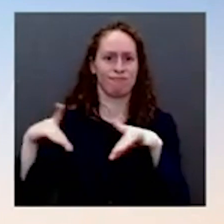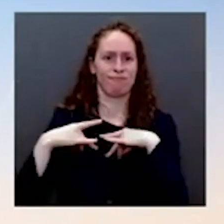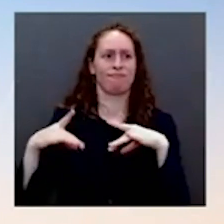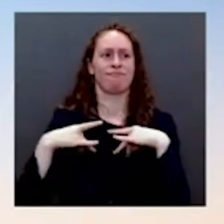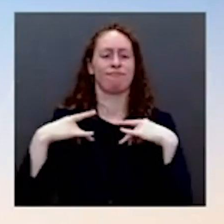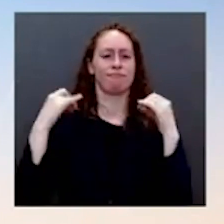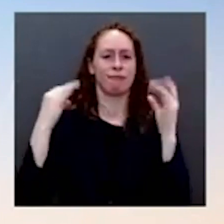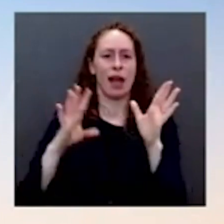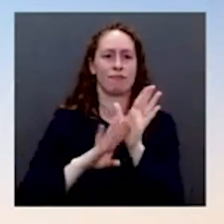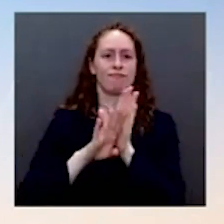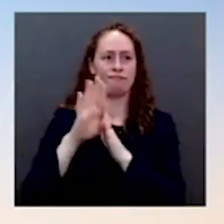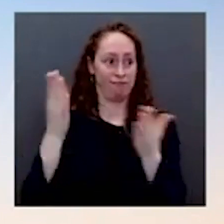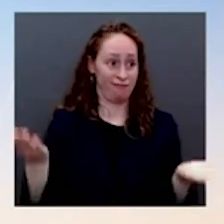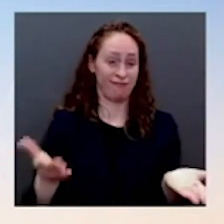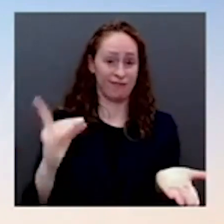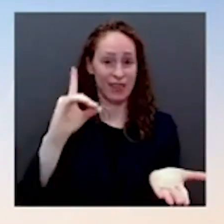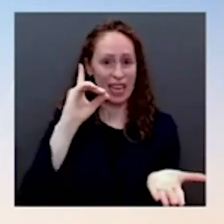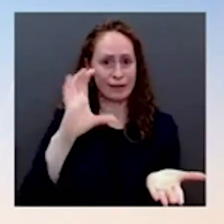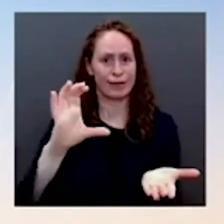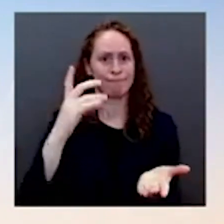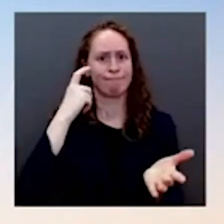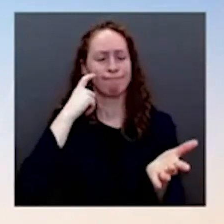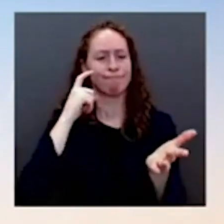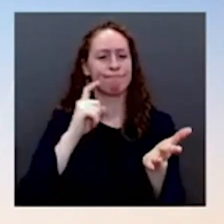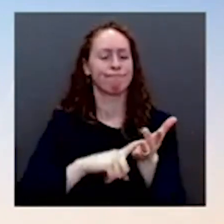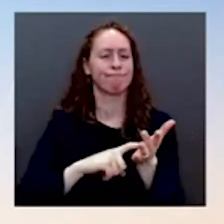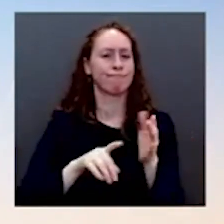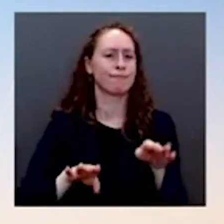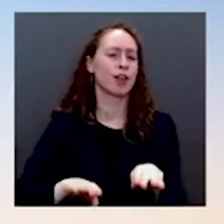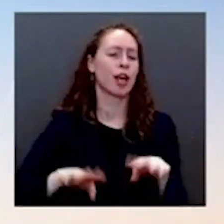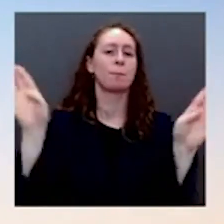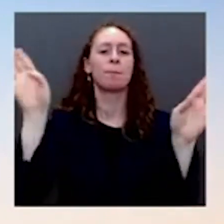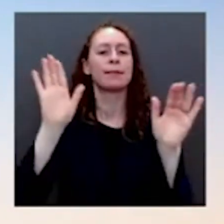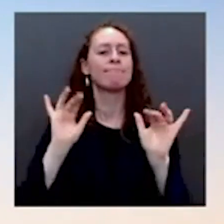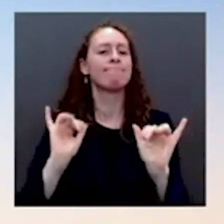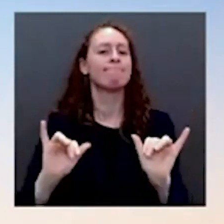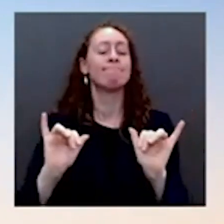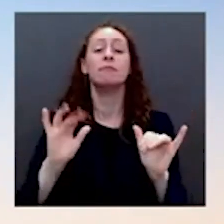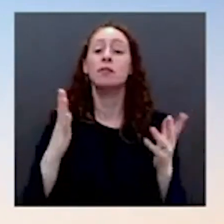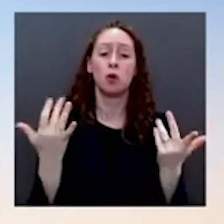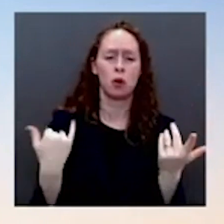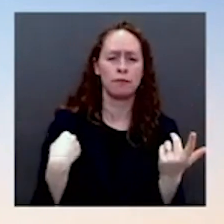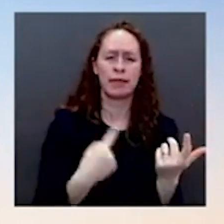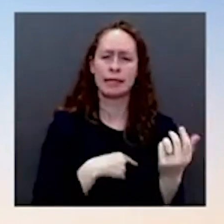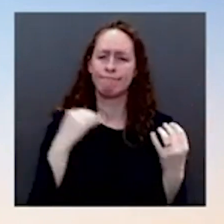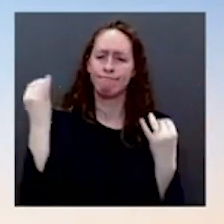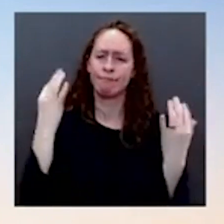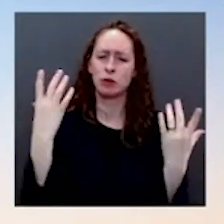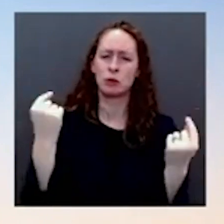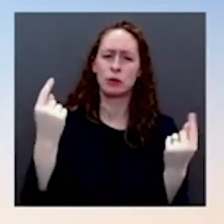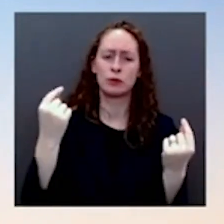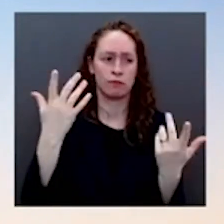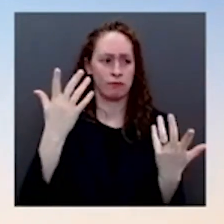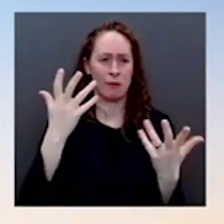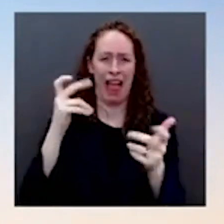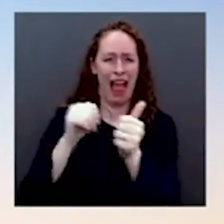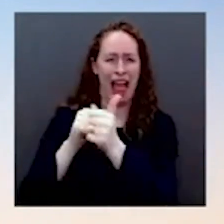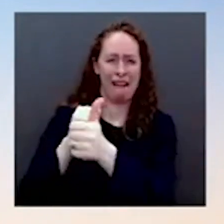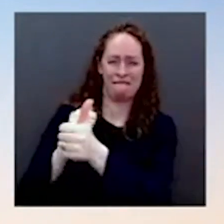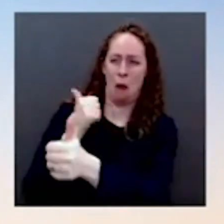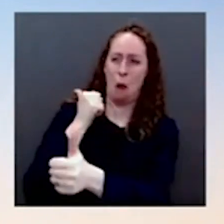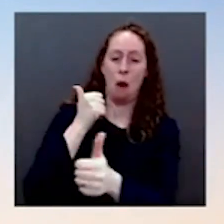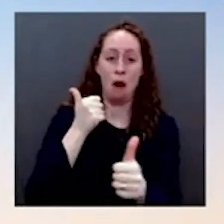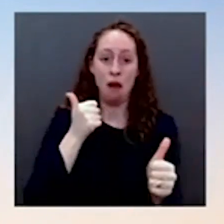take to prevent reduce the potential for hospitalization and death is to get vaccinated, get boosted.